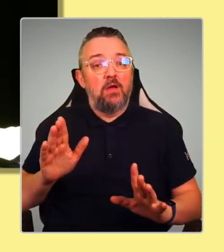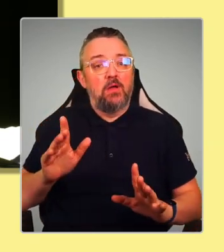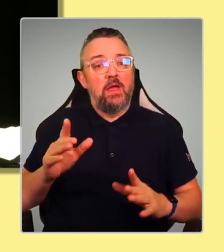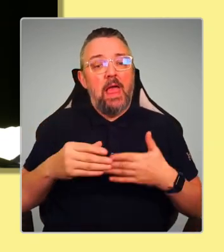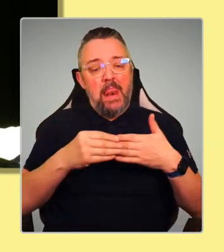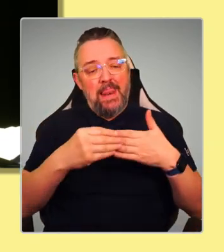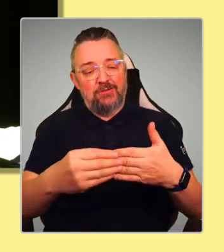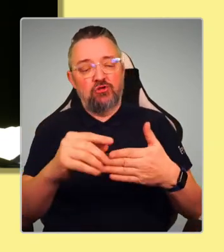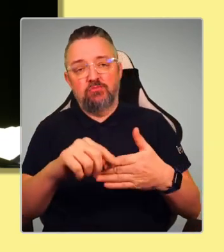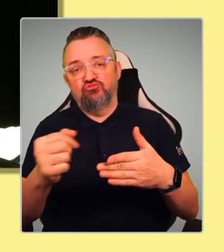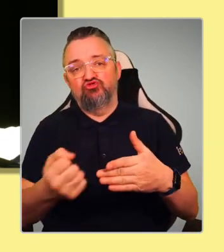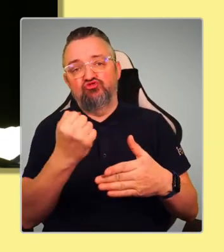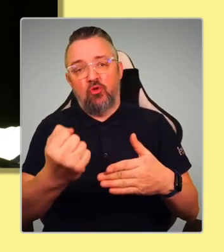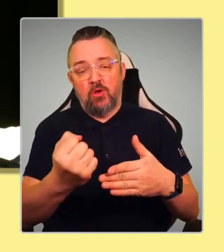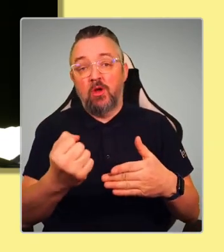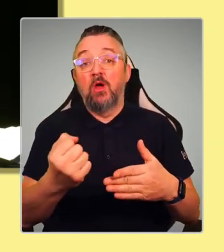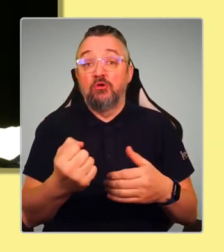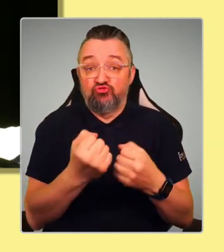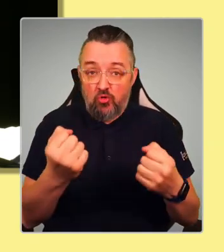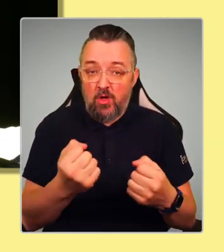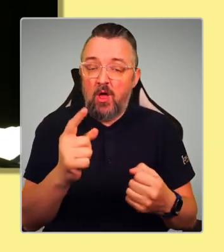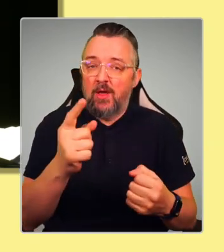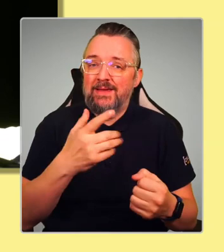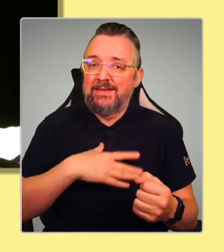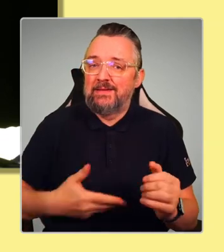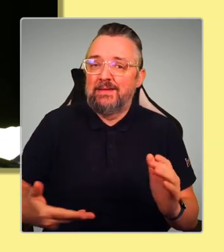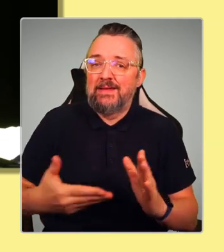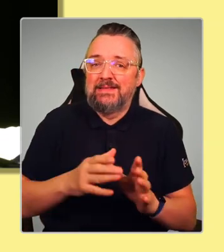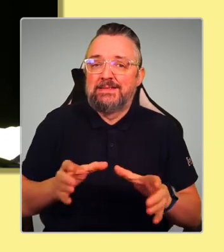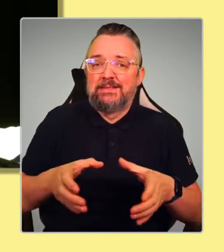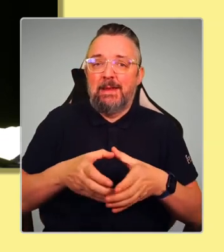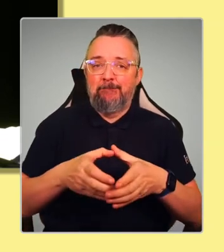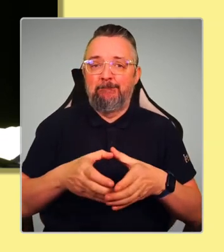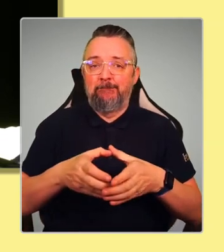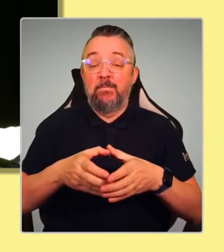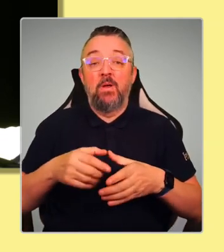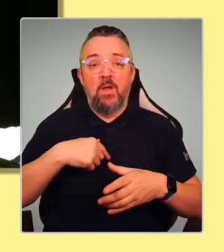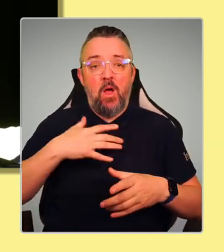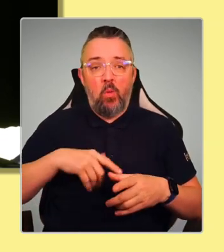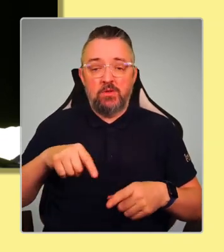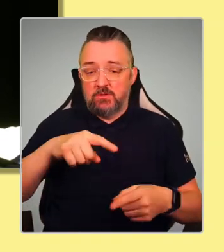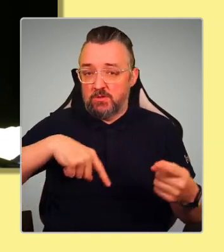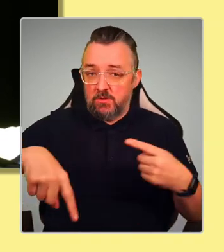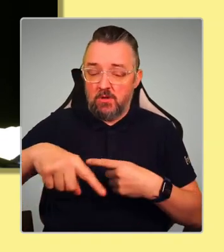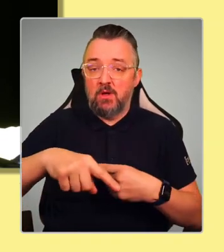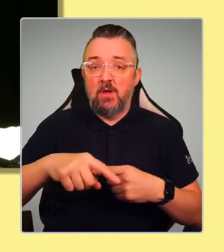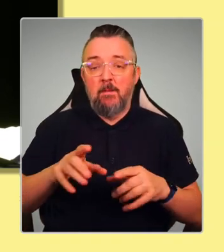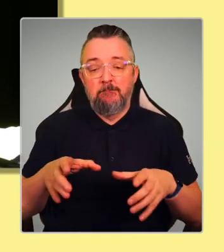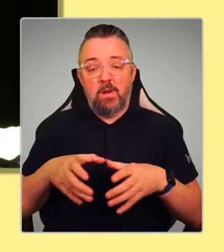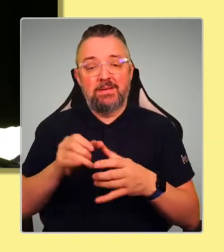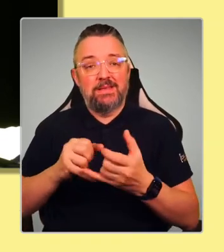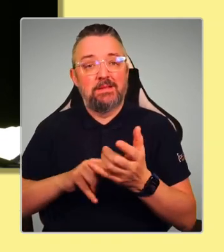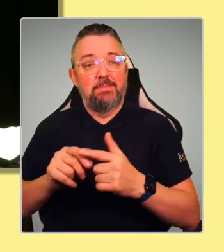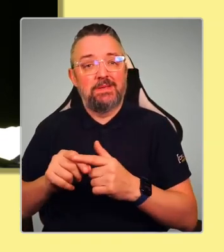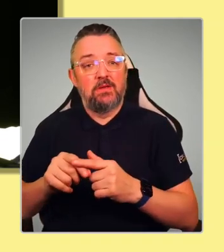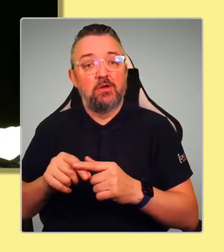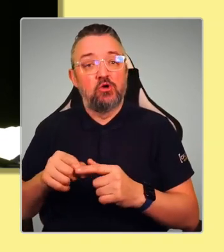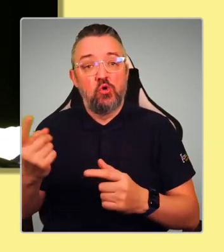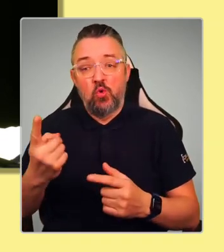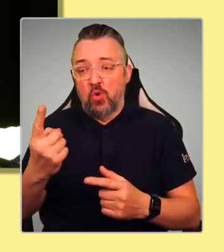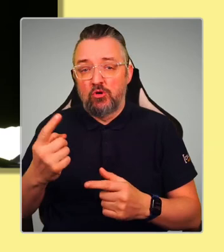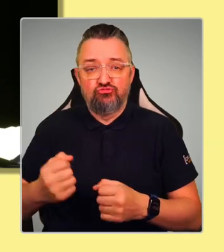around us. And I want to harness all of the talent of all of the party. So I'm not saying, beg Westminster. No.